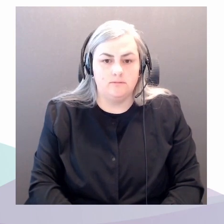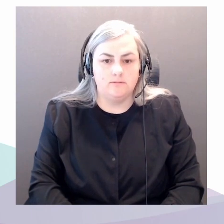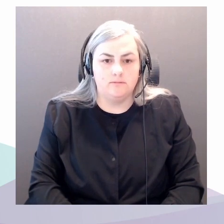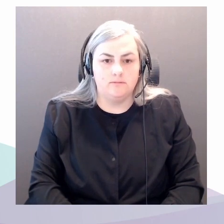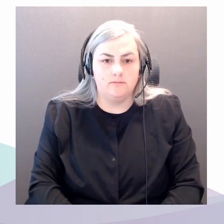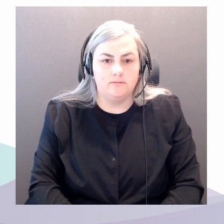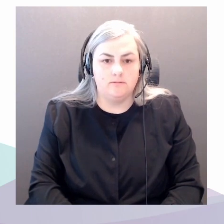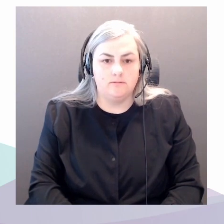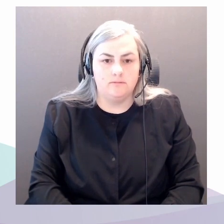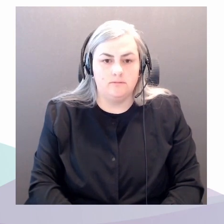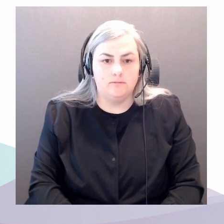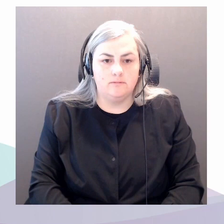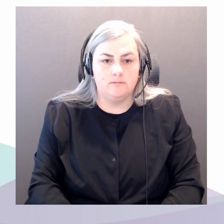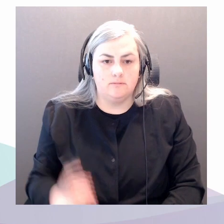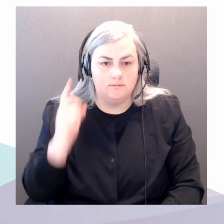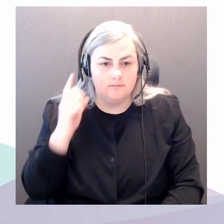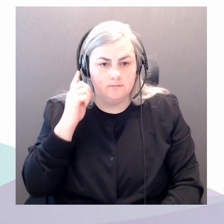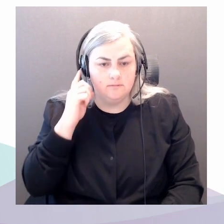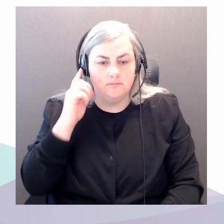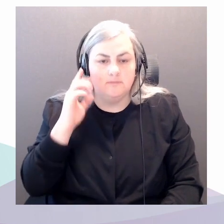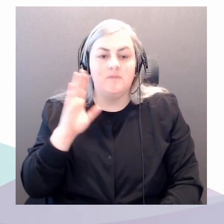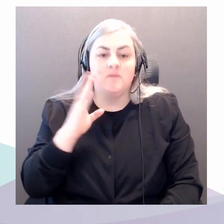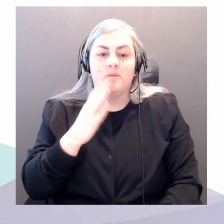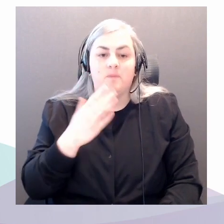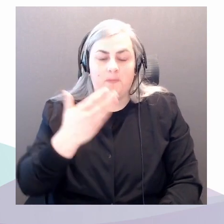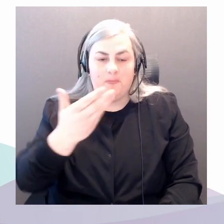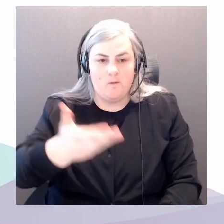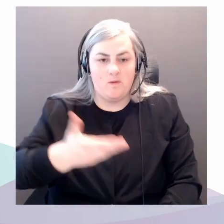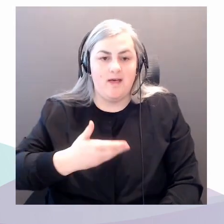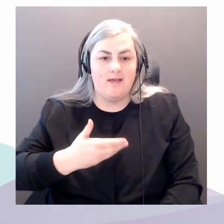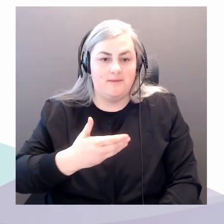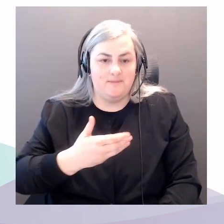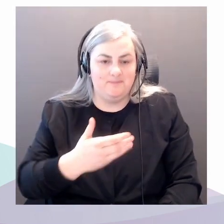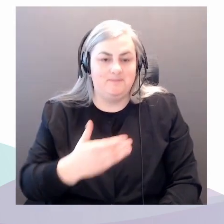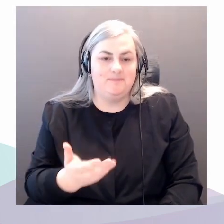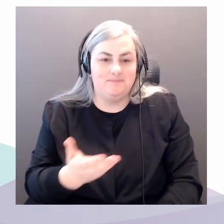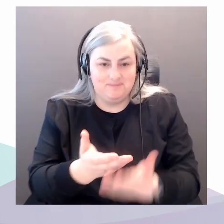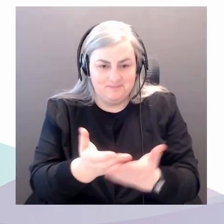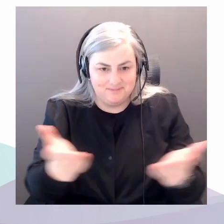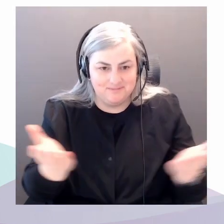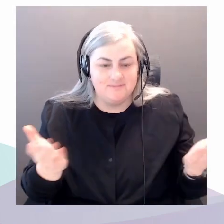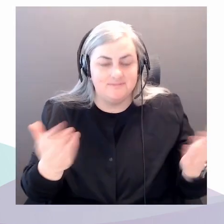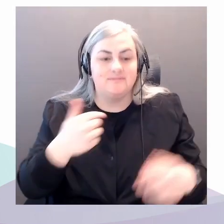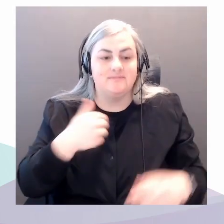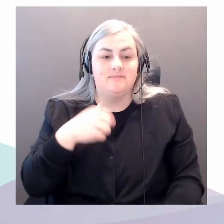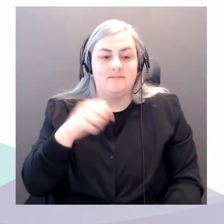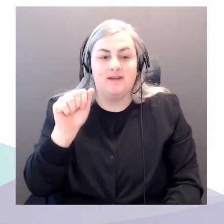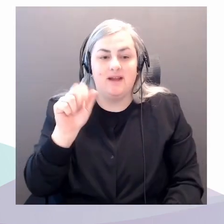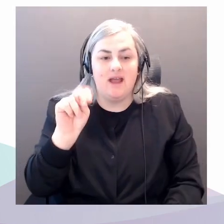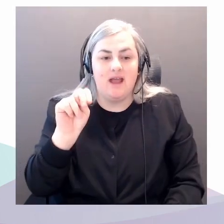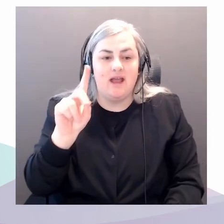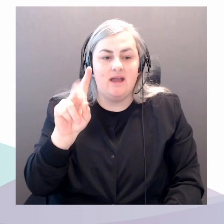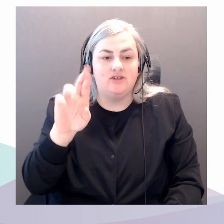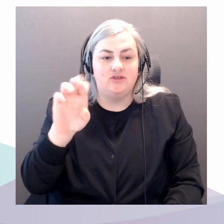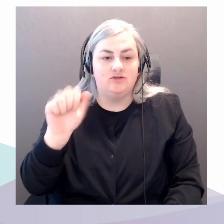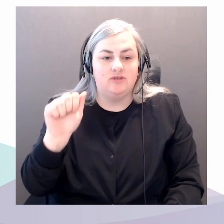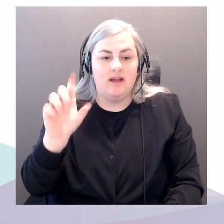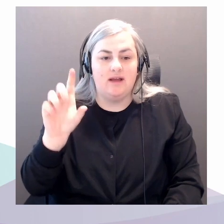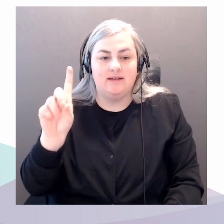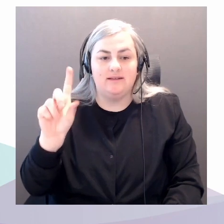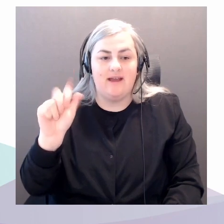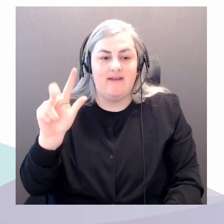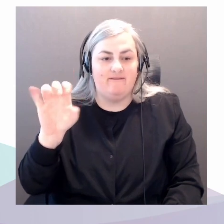Welcome and bienvenu. I am Andrew Davis, an associate professor in the Department of